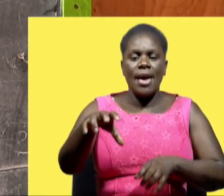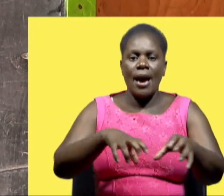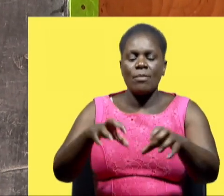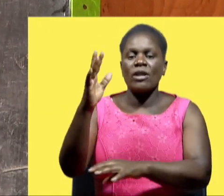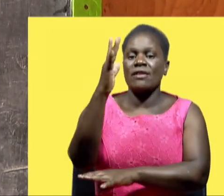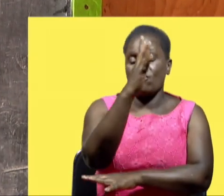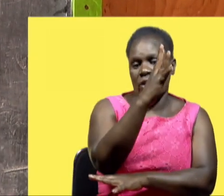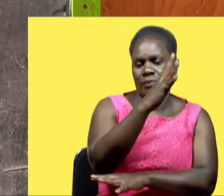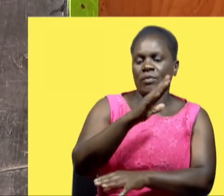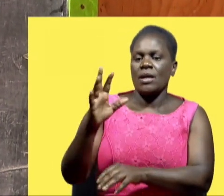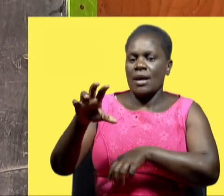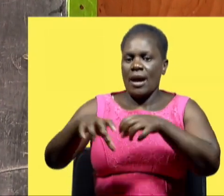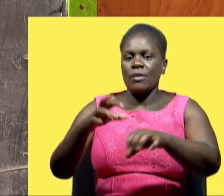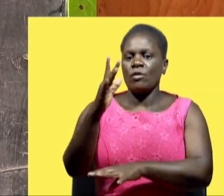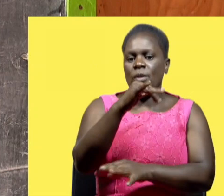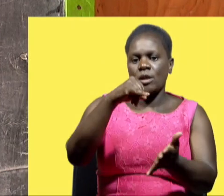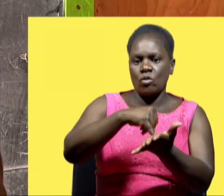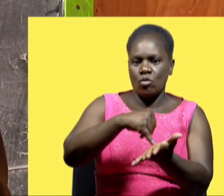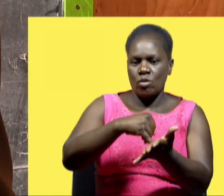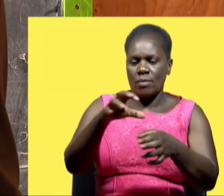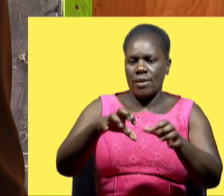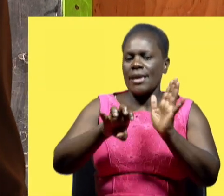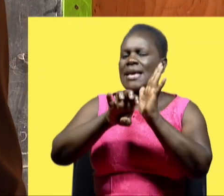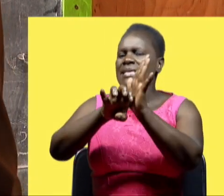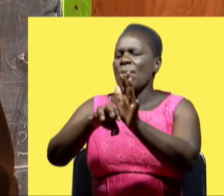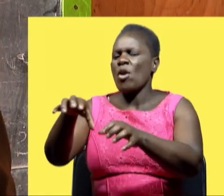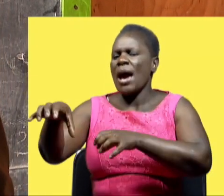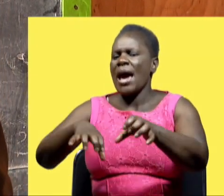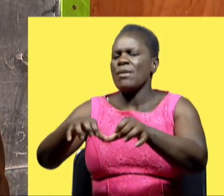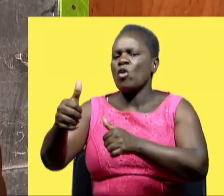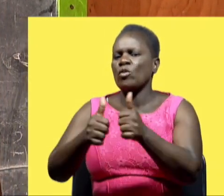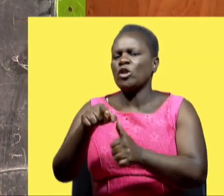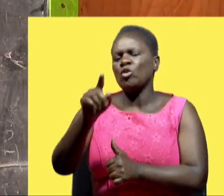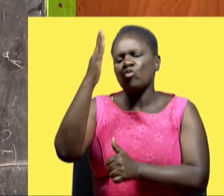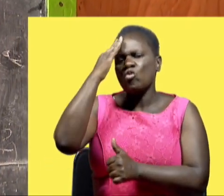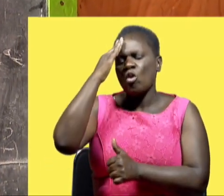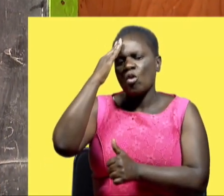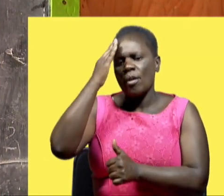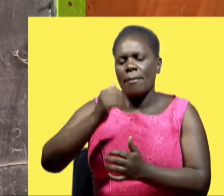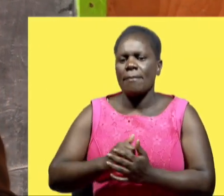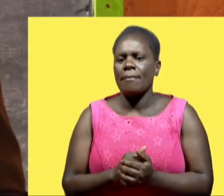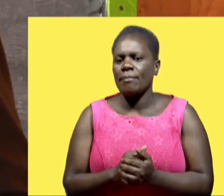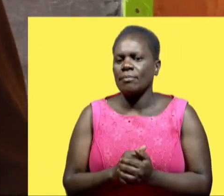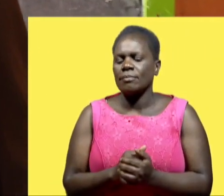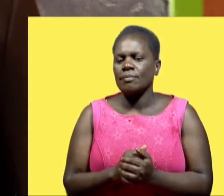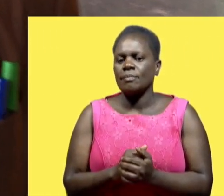drive. Wire drive includes animals. Give me an example of an animal that you think is wire drive. Yes?